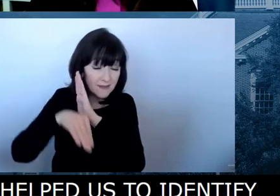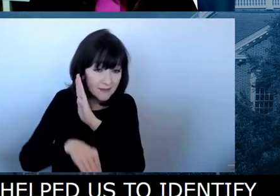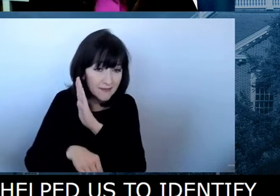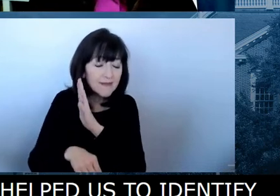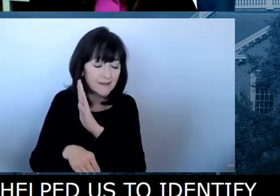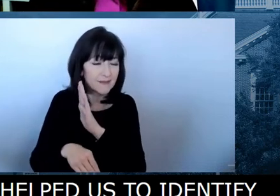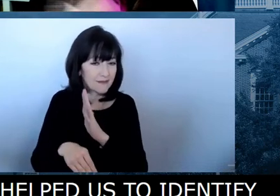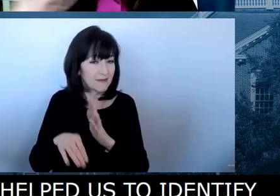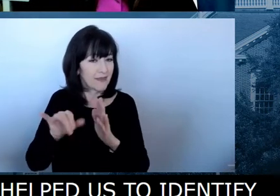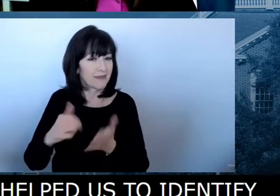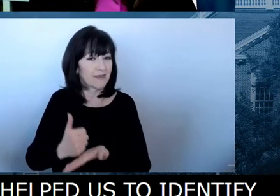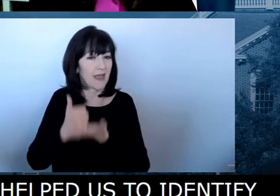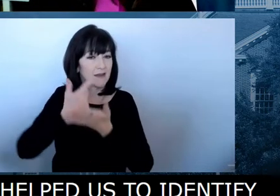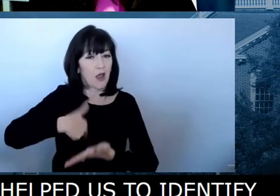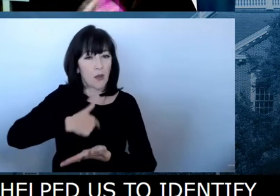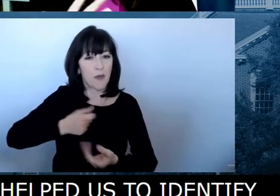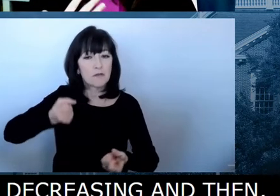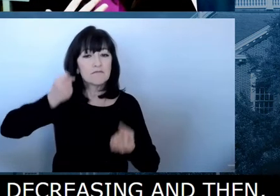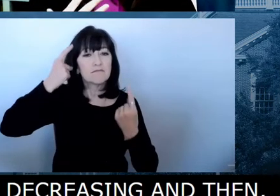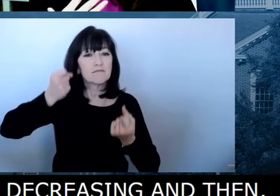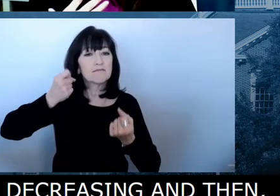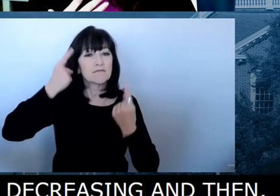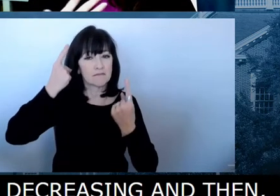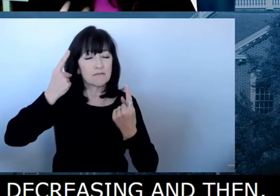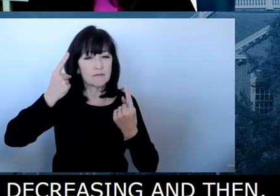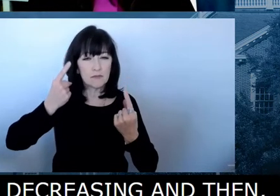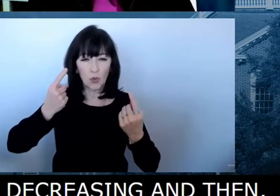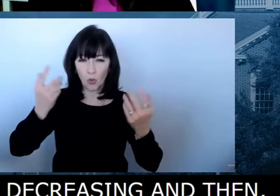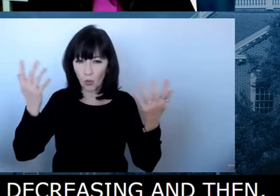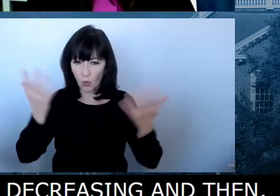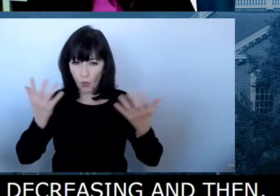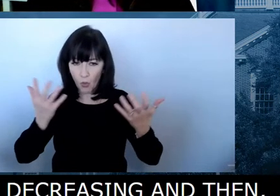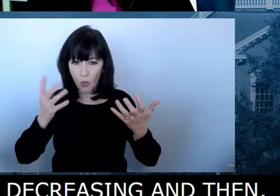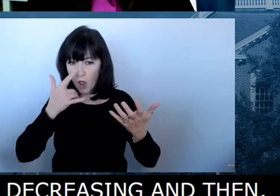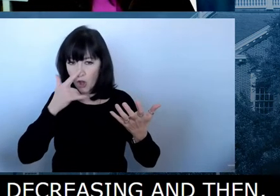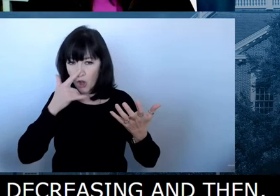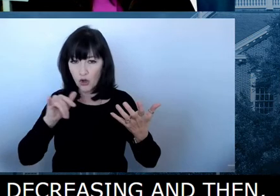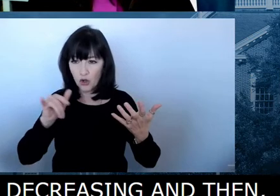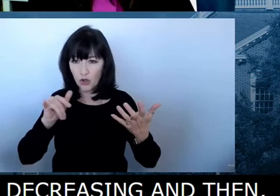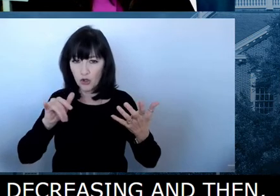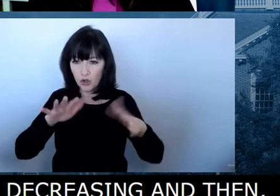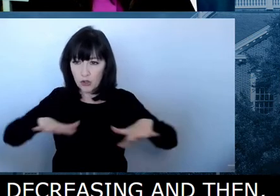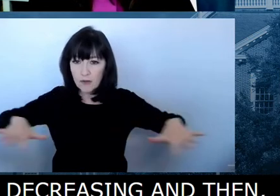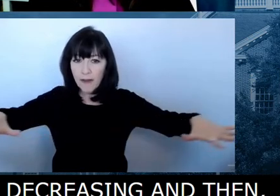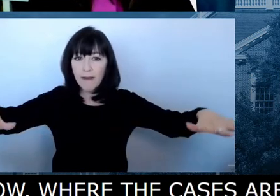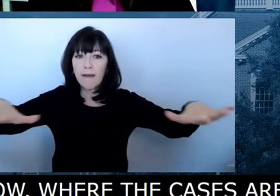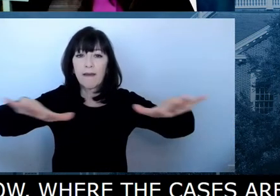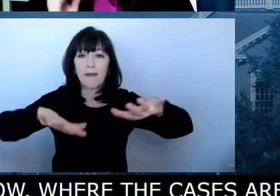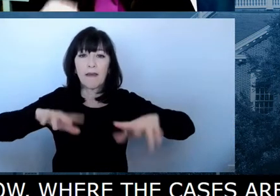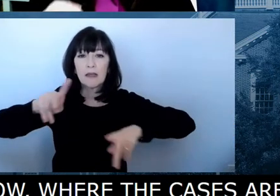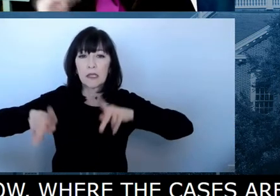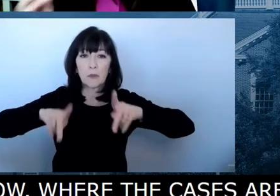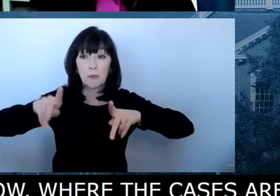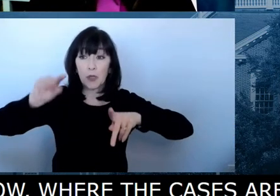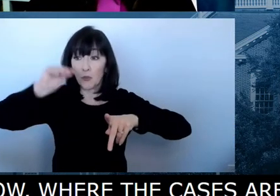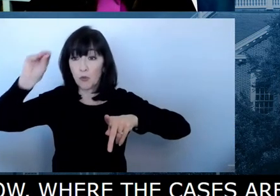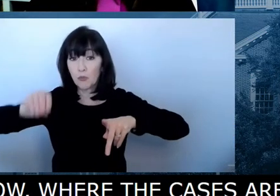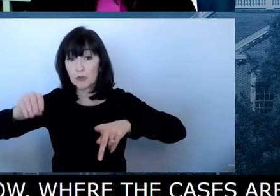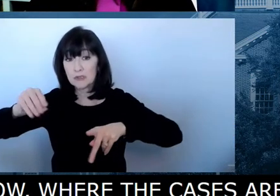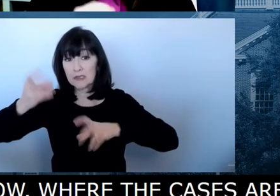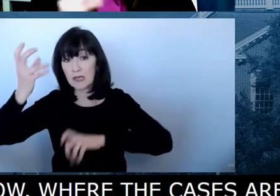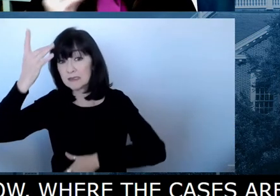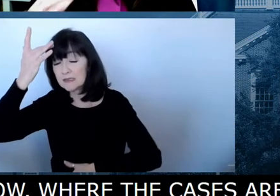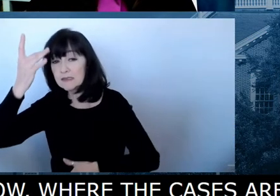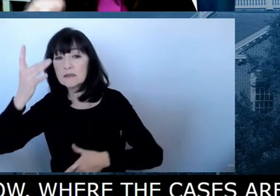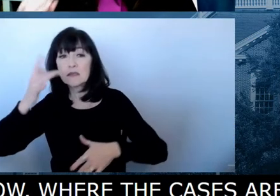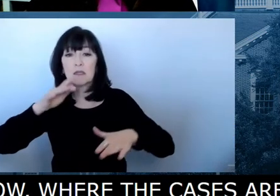wane, um, and percent positivity. So really the, the goal of this has not been to capture every single positive case out